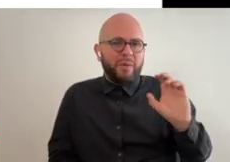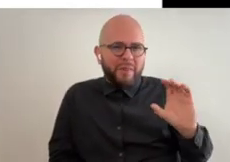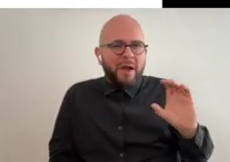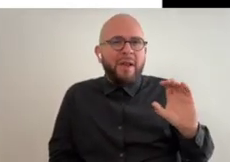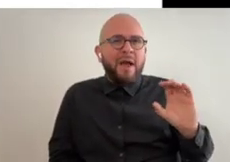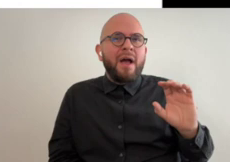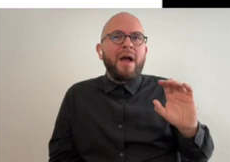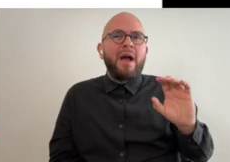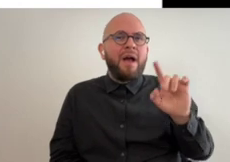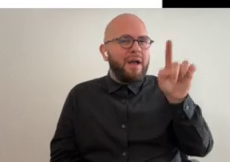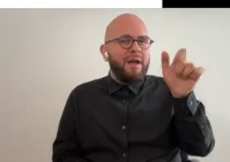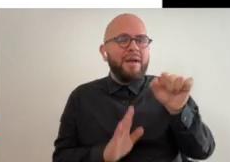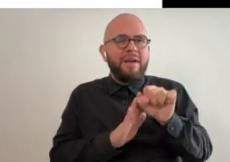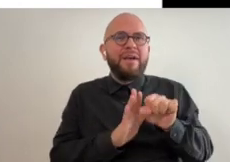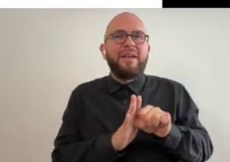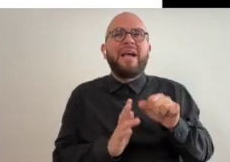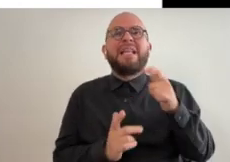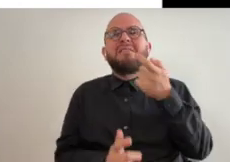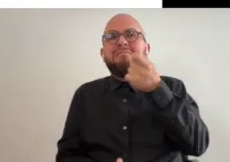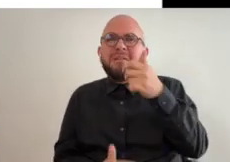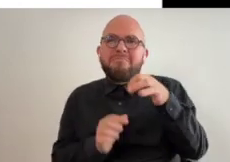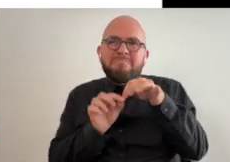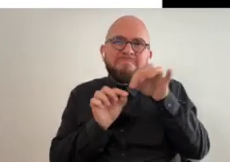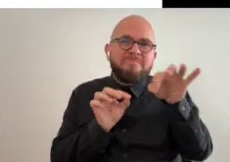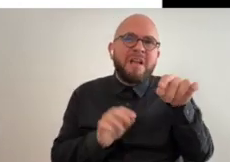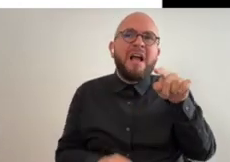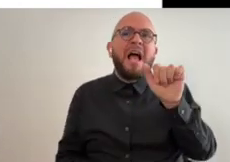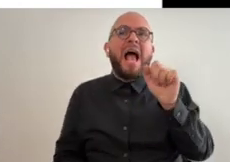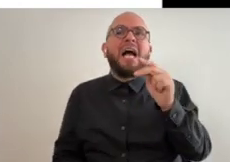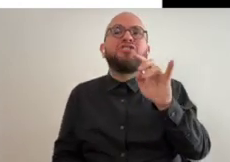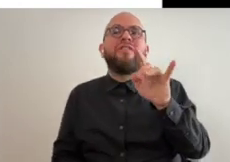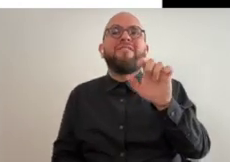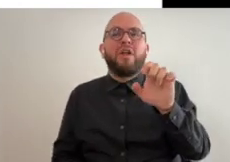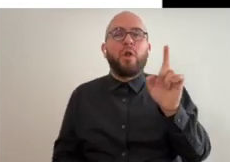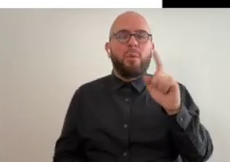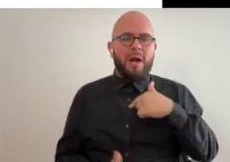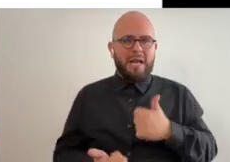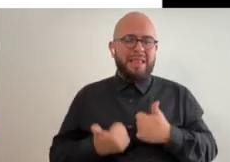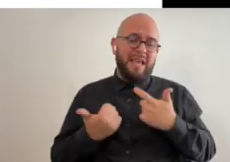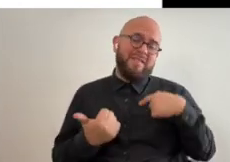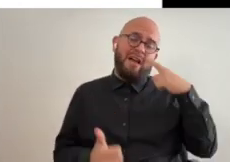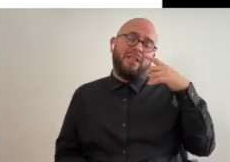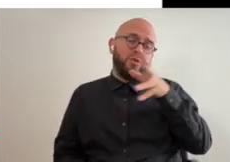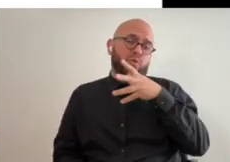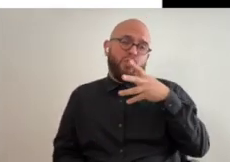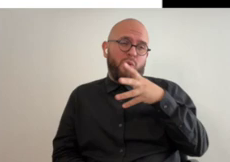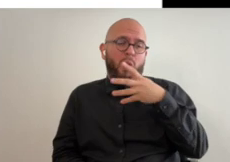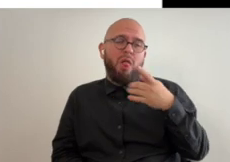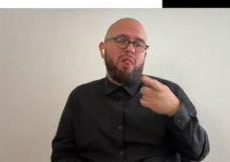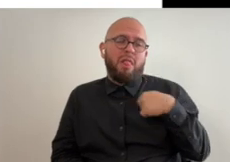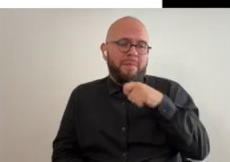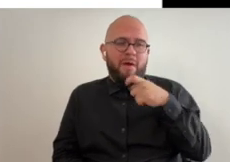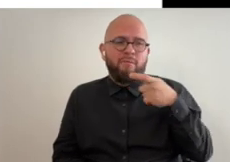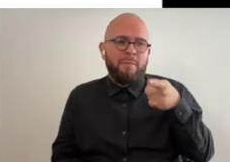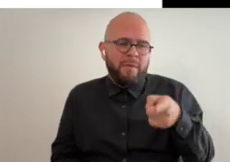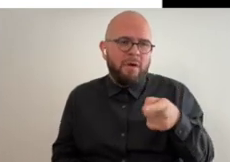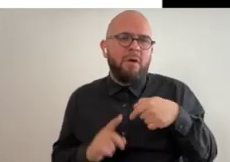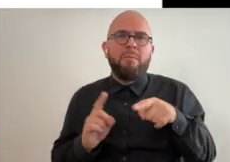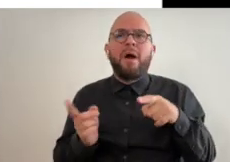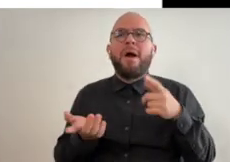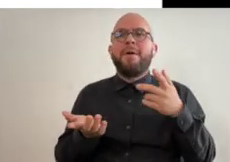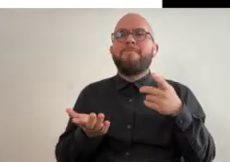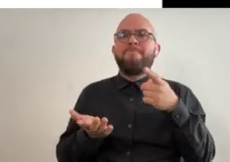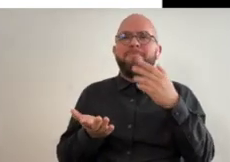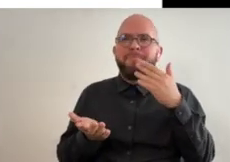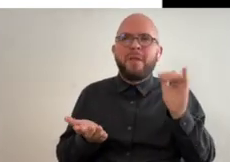carolina it was like out kind of it was outside of asheville where i live and it seemed rural i don't know i